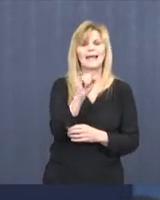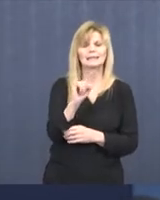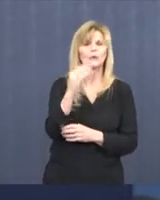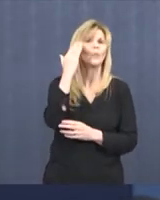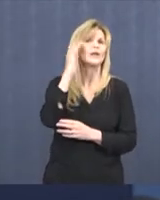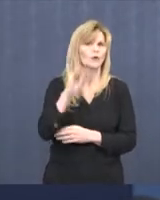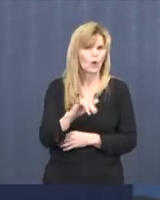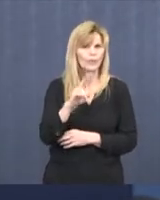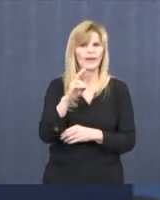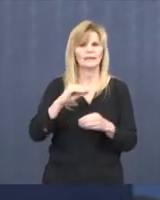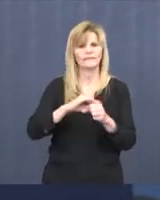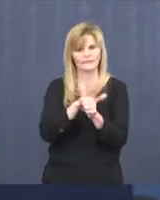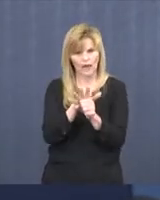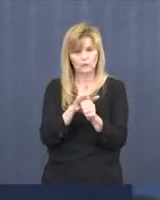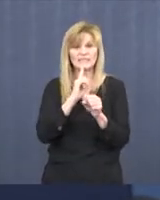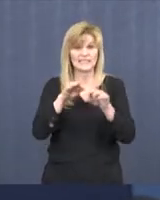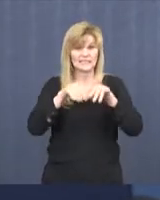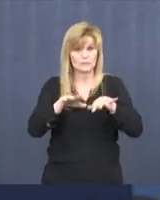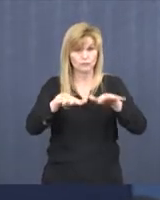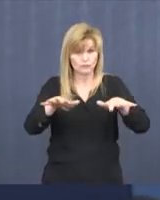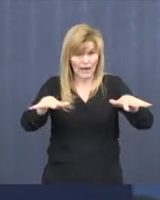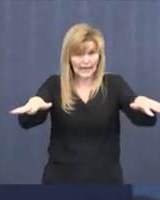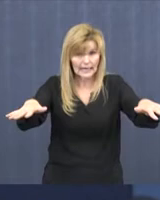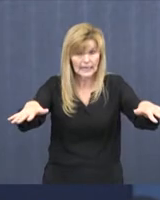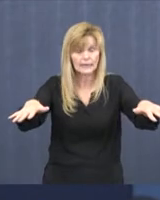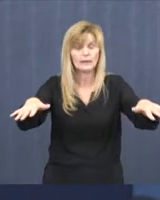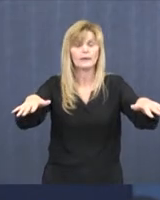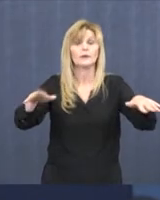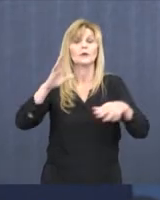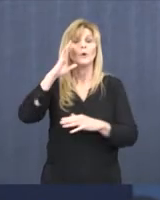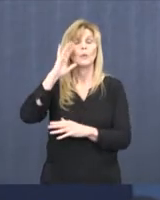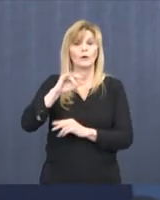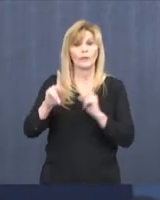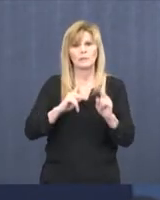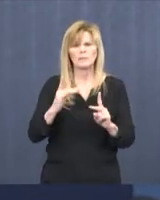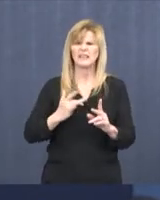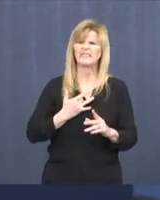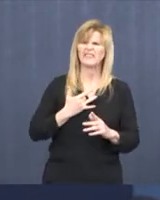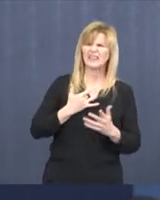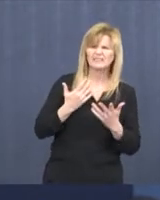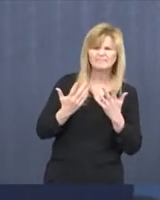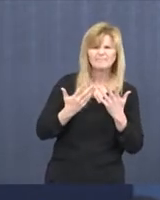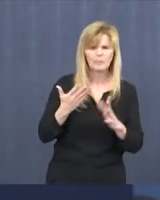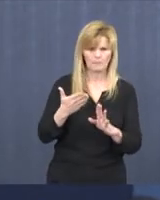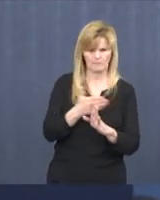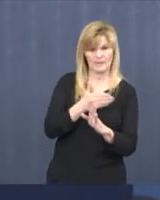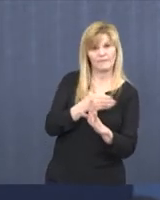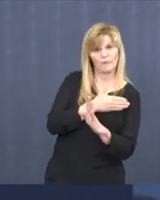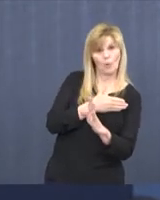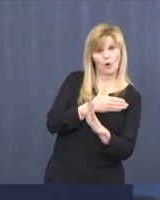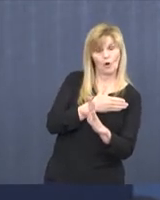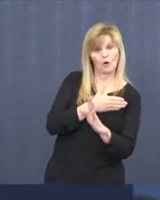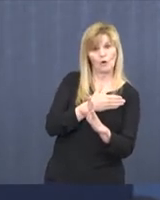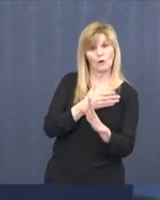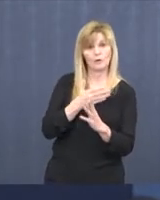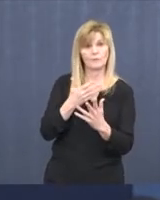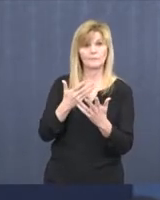spreading. We know that people can have symptoms even prior to having